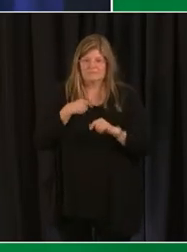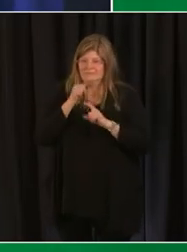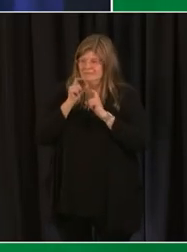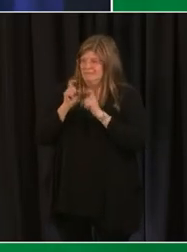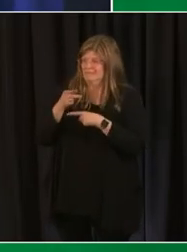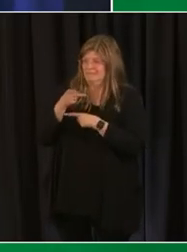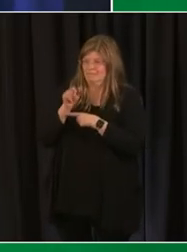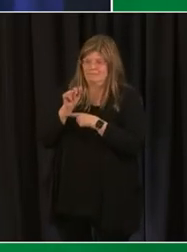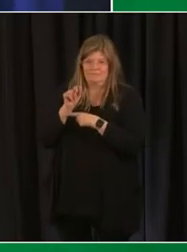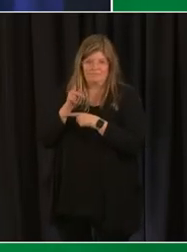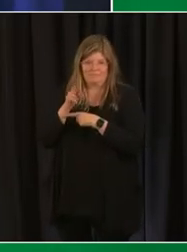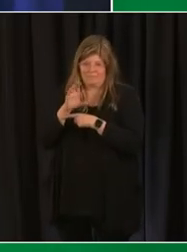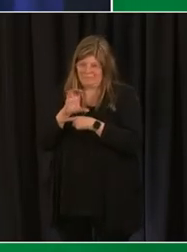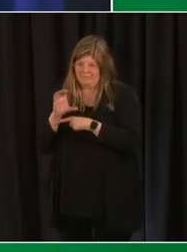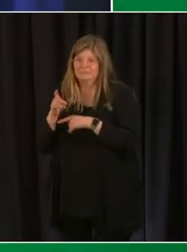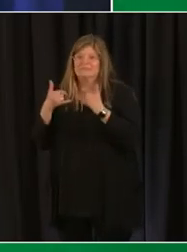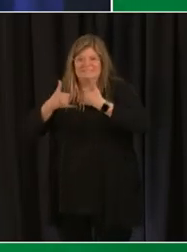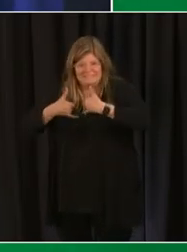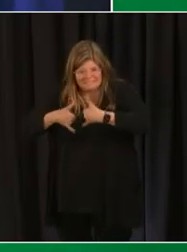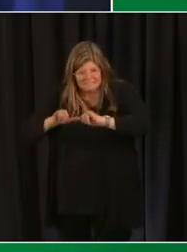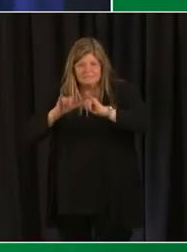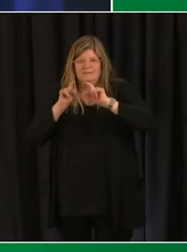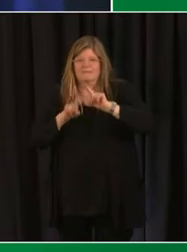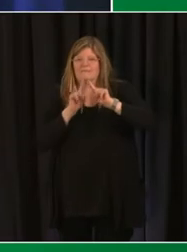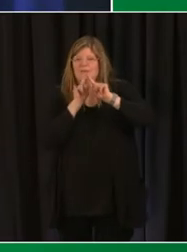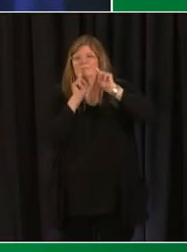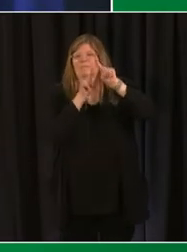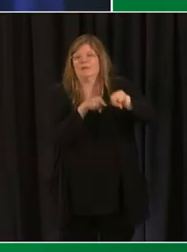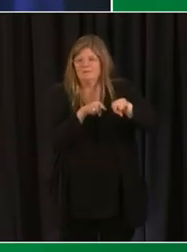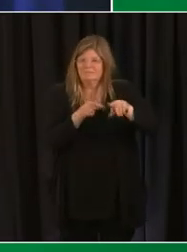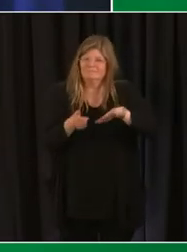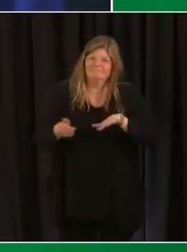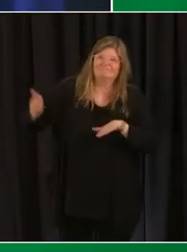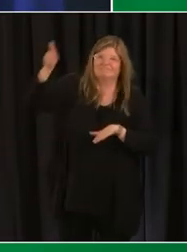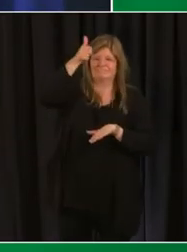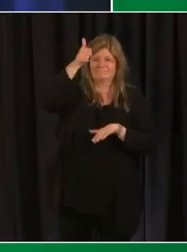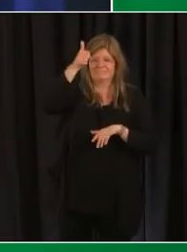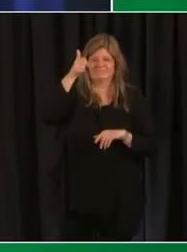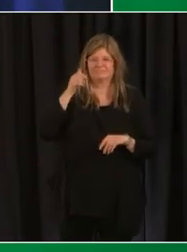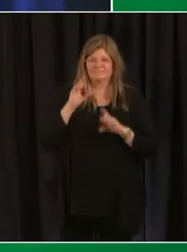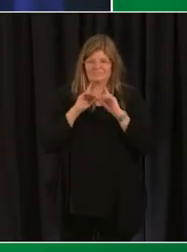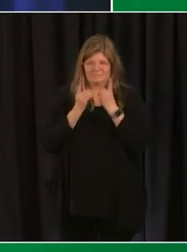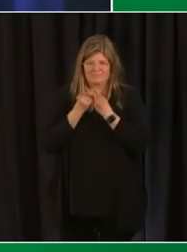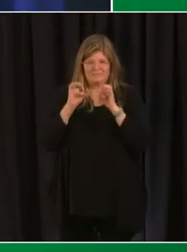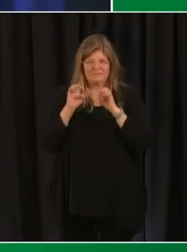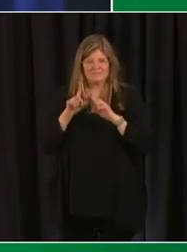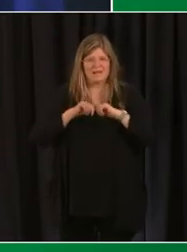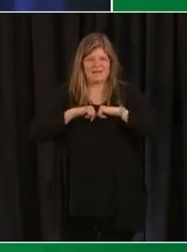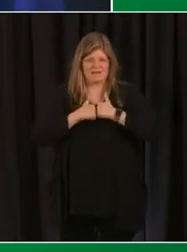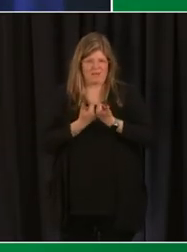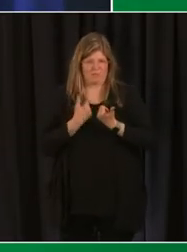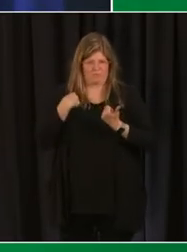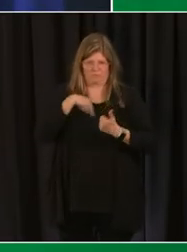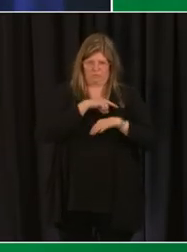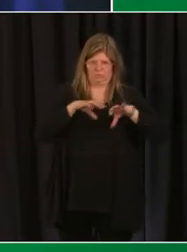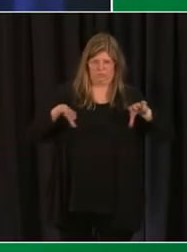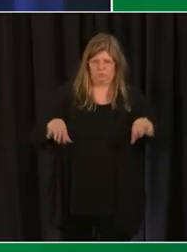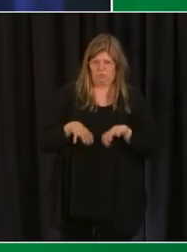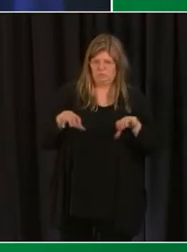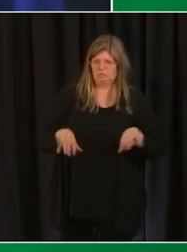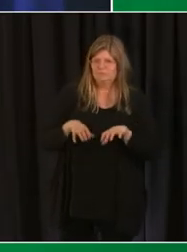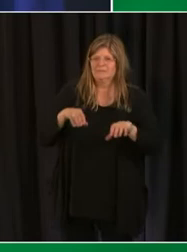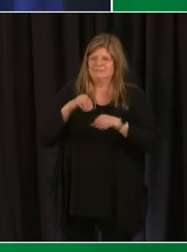part we will report to the office of state superintendent education of how students are performing on our district